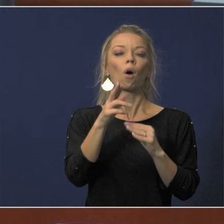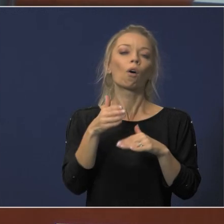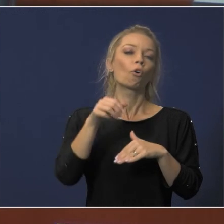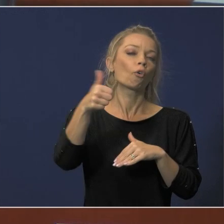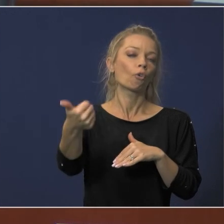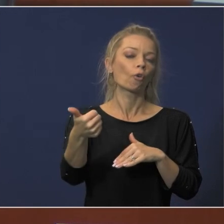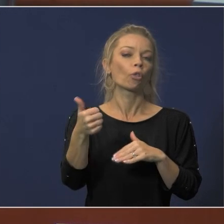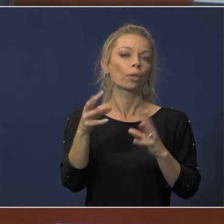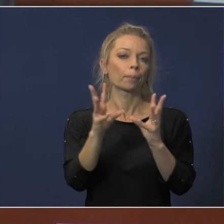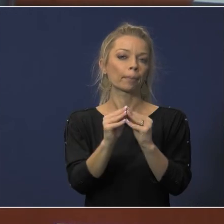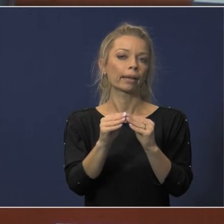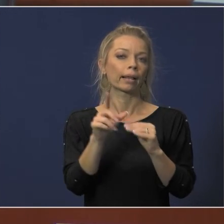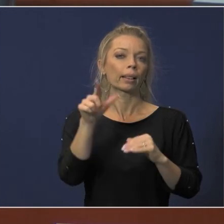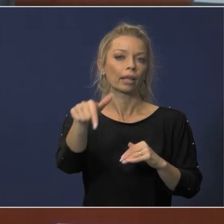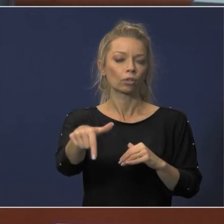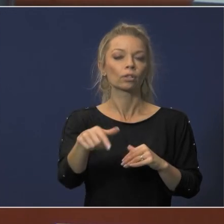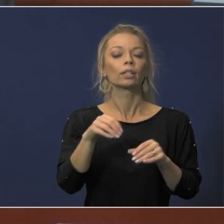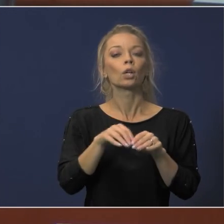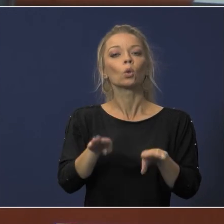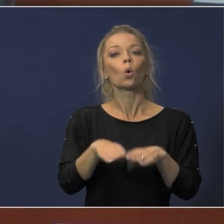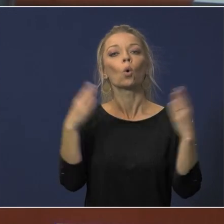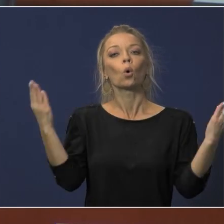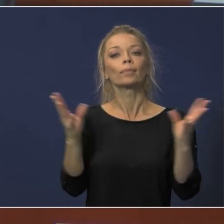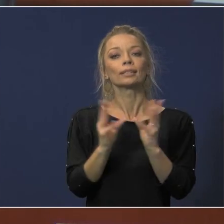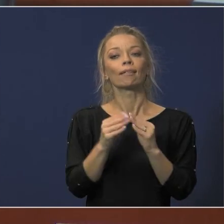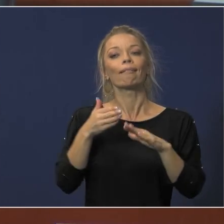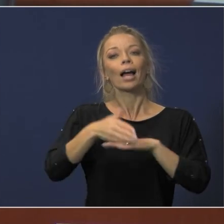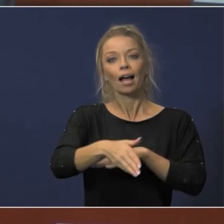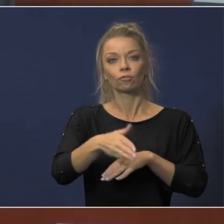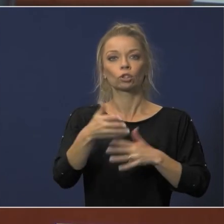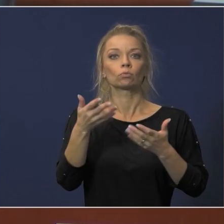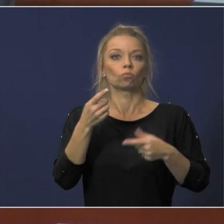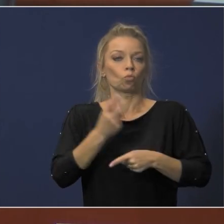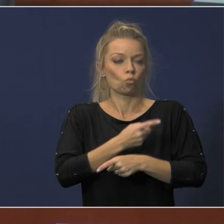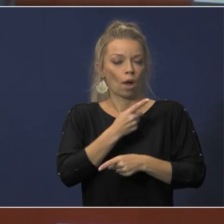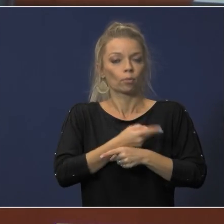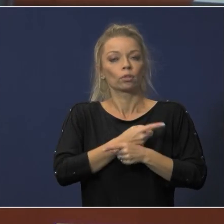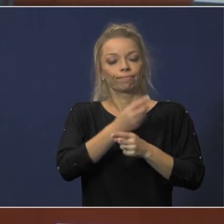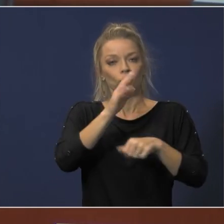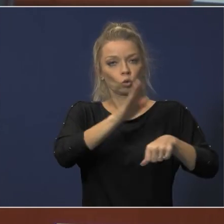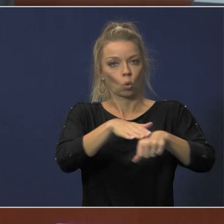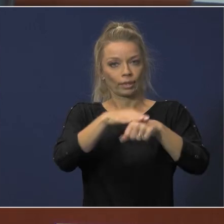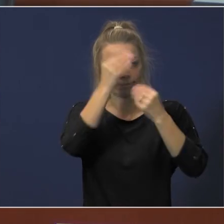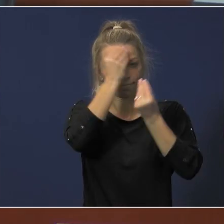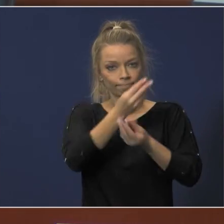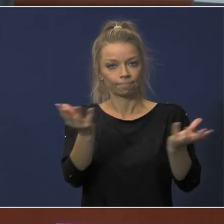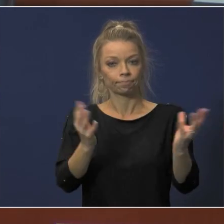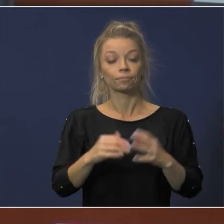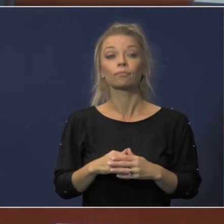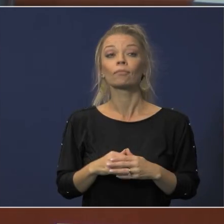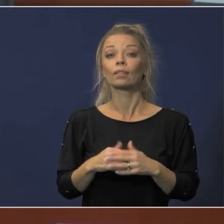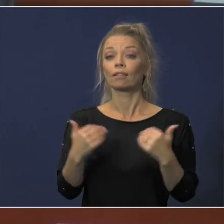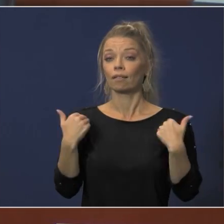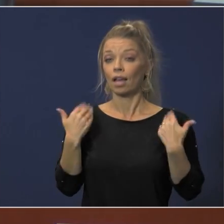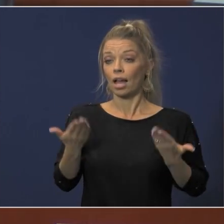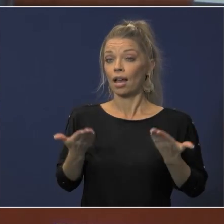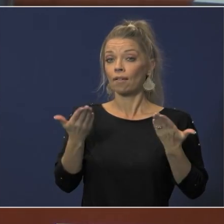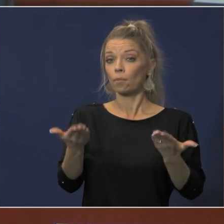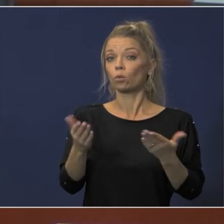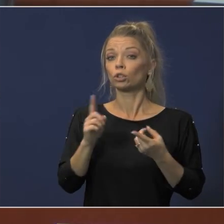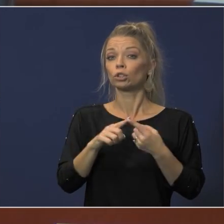meeting of the board in open session after proper notice has been posted may i have a motion to move into closed session